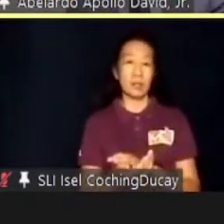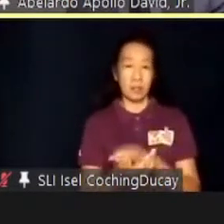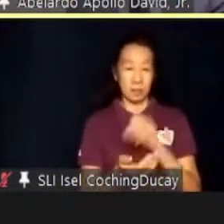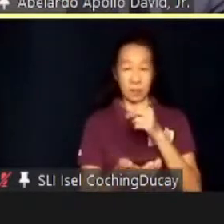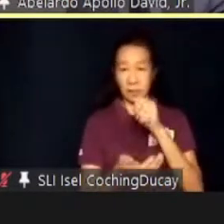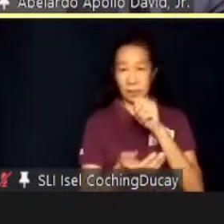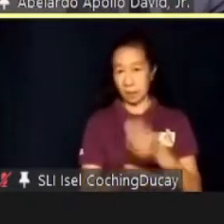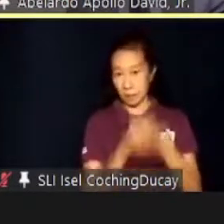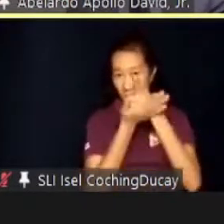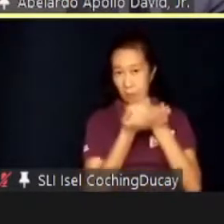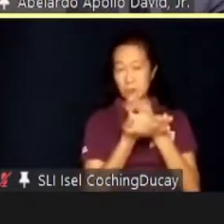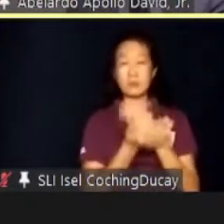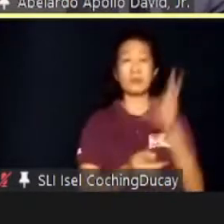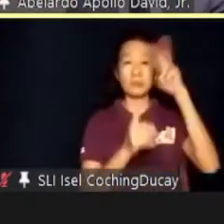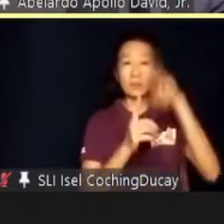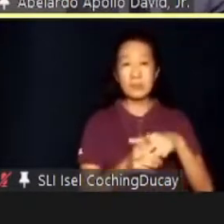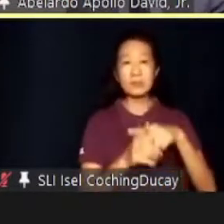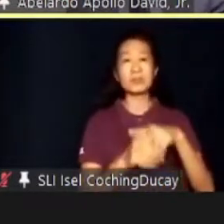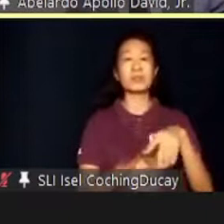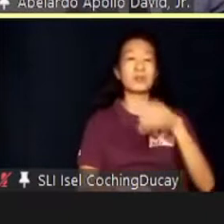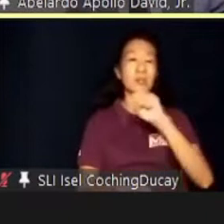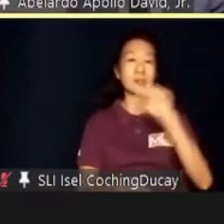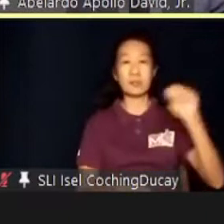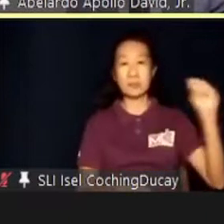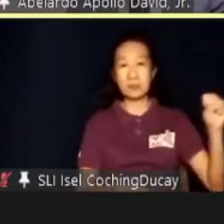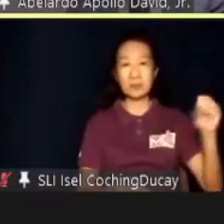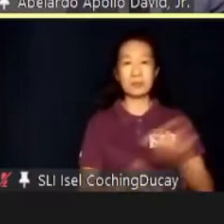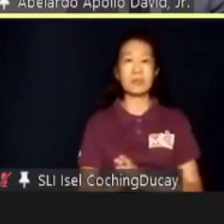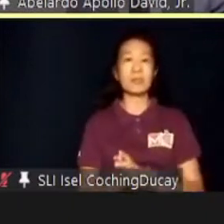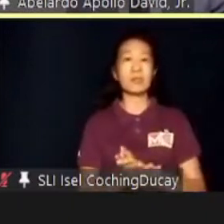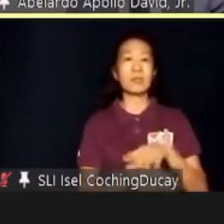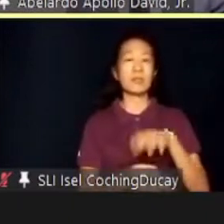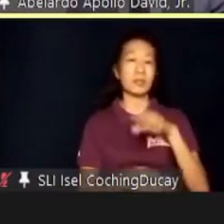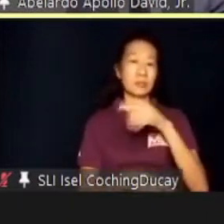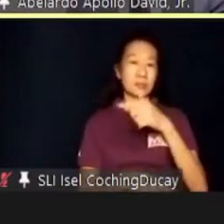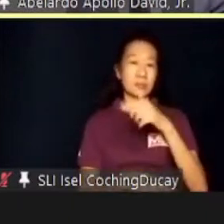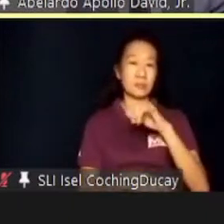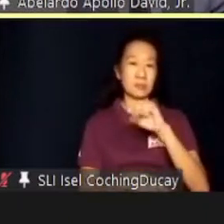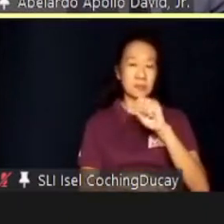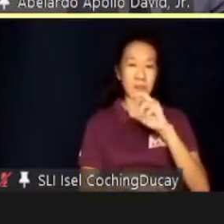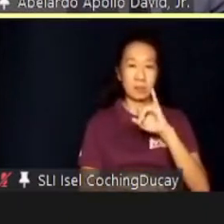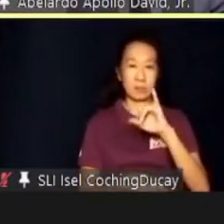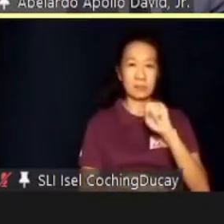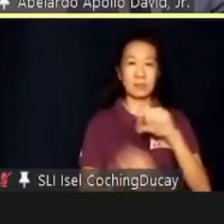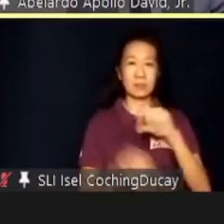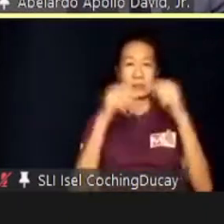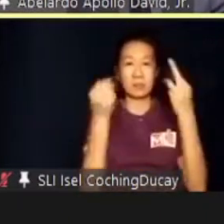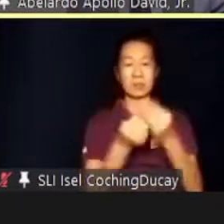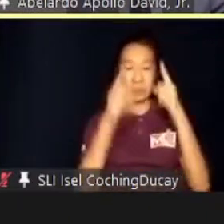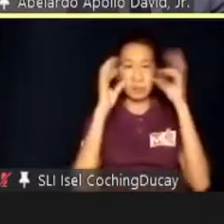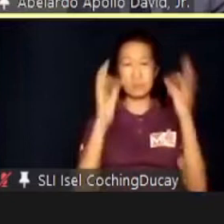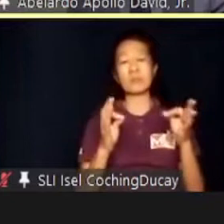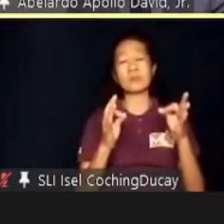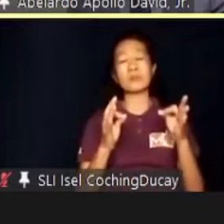PhilHealth, Pag-Ibig, even initially as voluntary contributors. The team should decide which track to